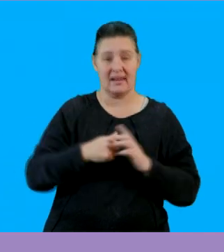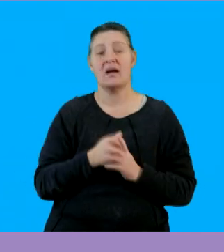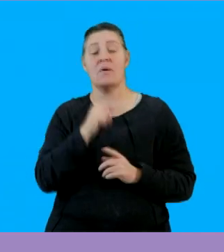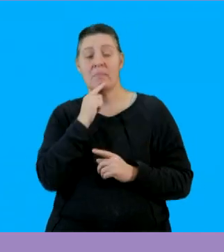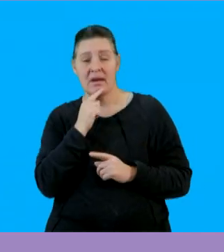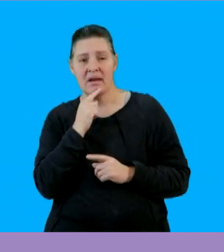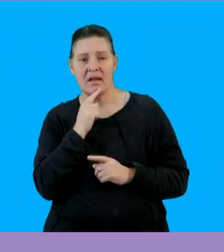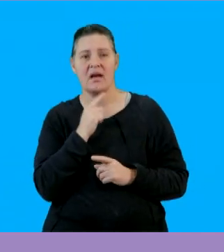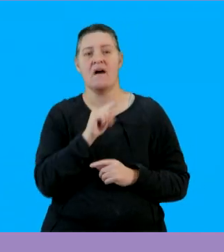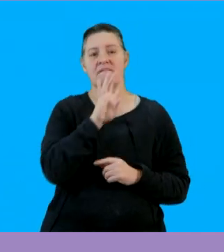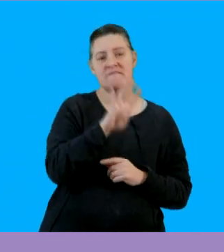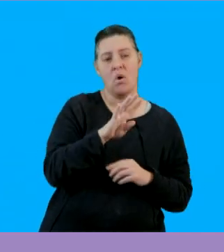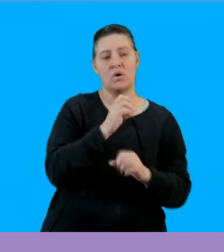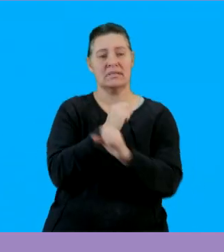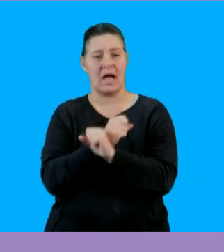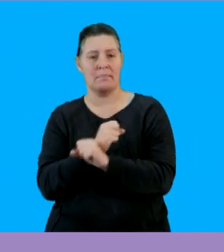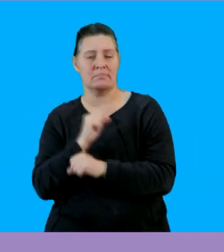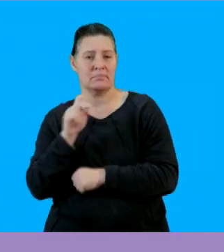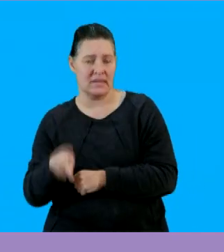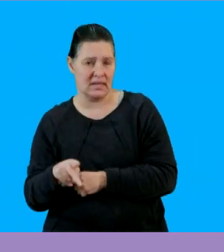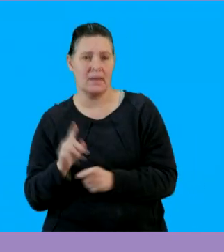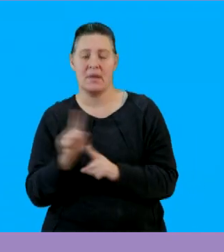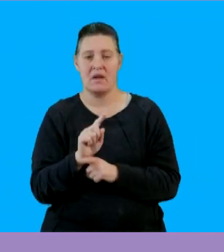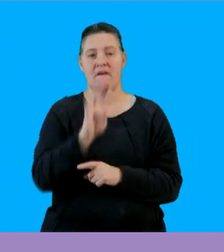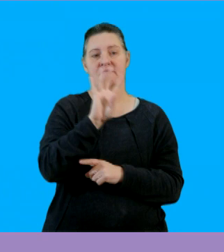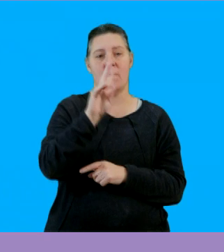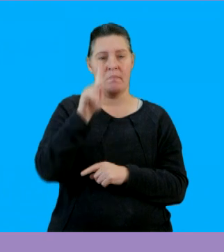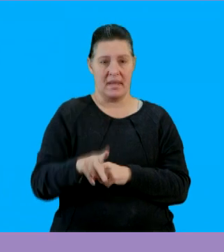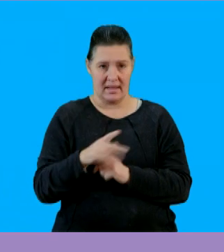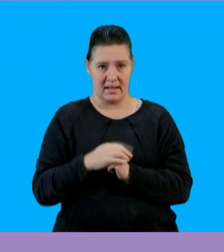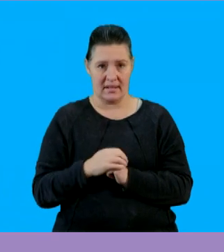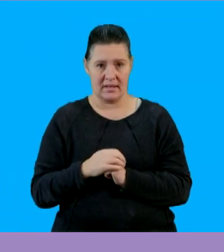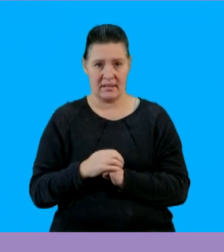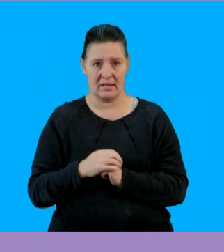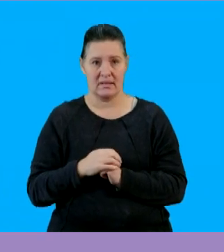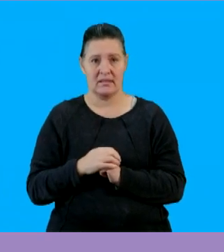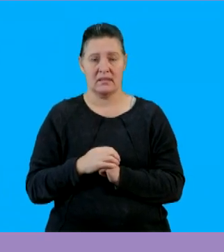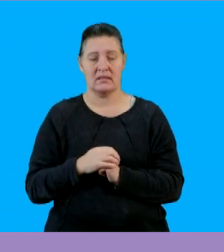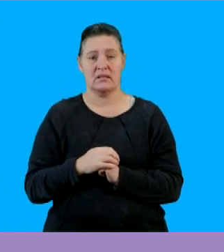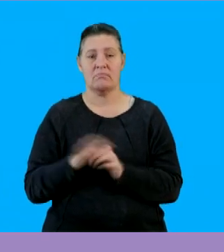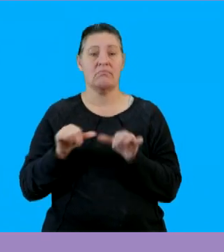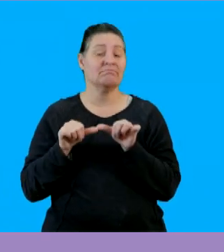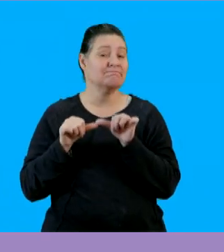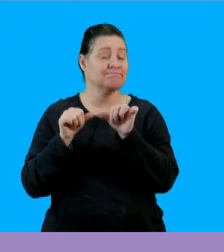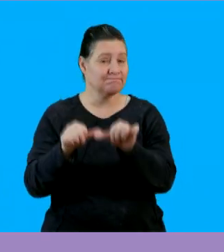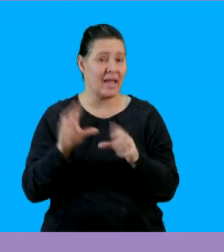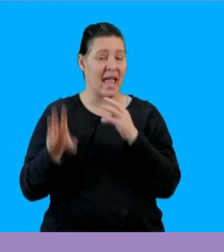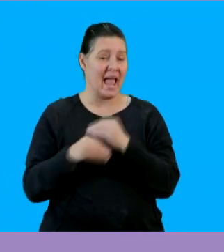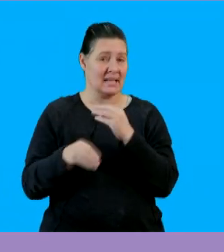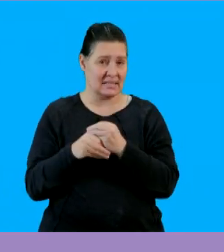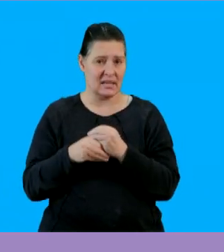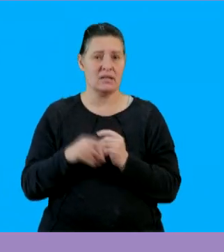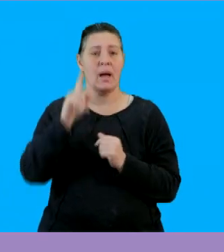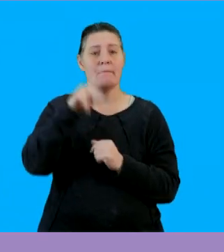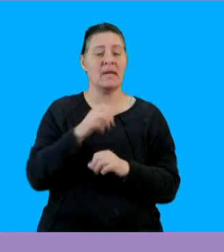we are adding what is 4 multiplied by p that is 4 4 4 p we continue